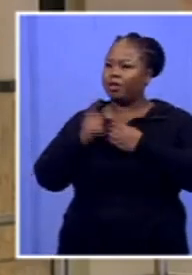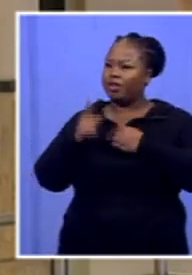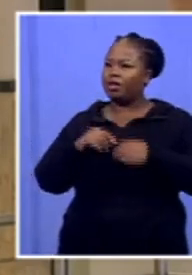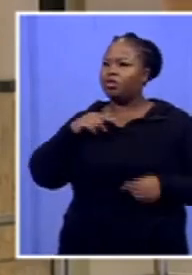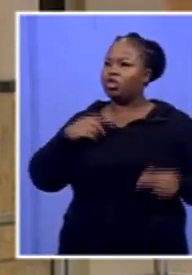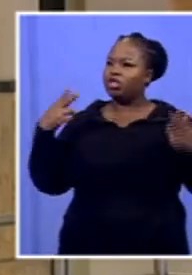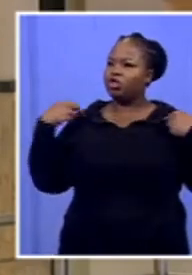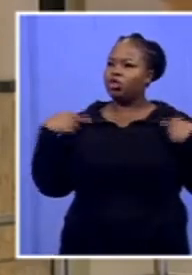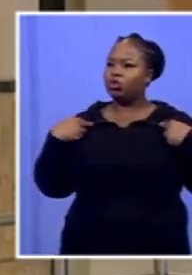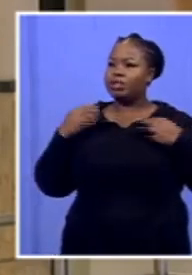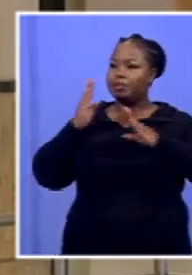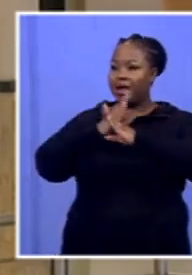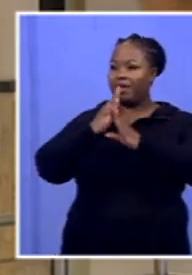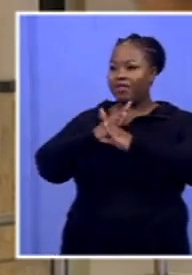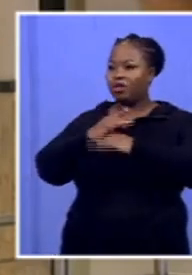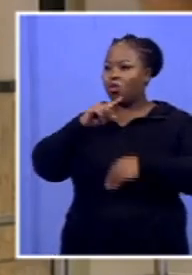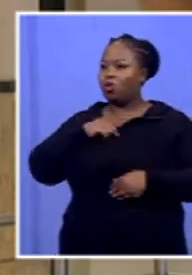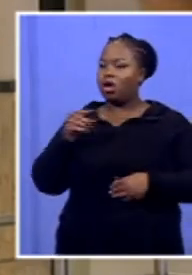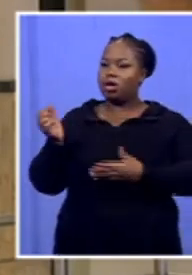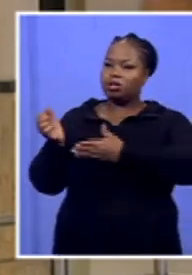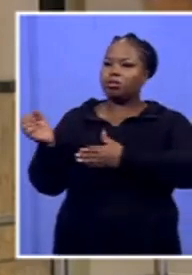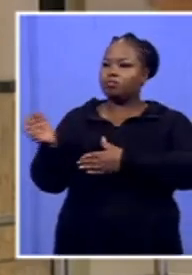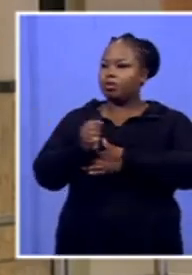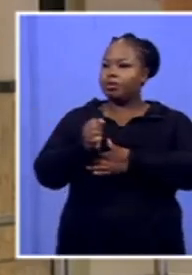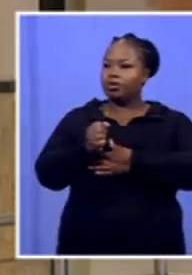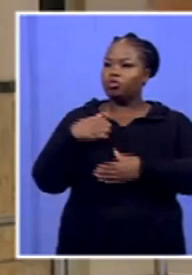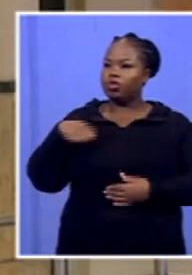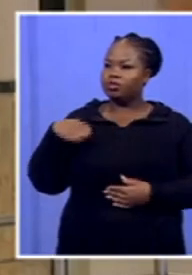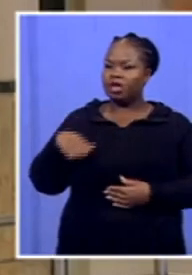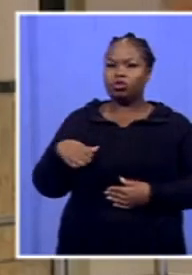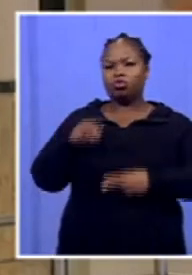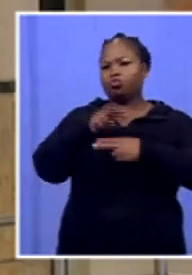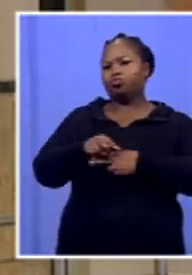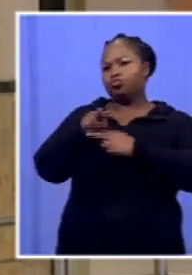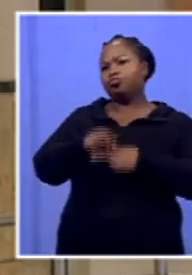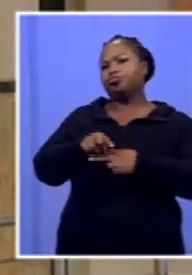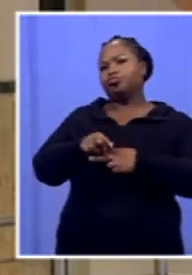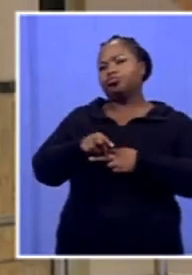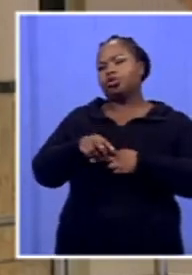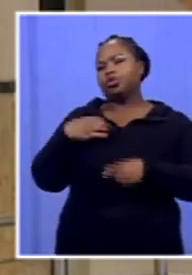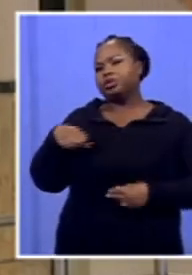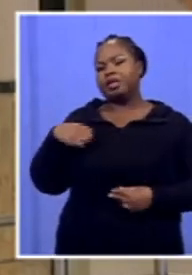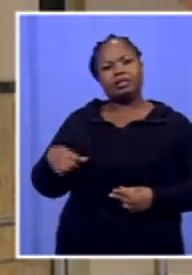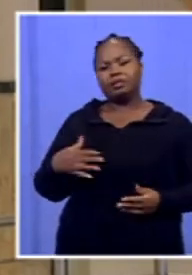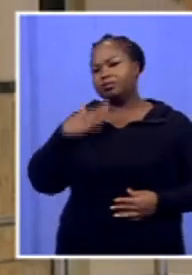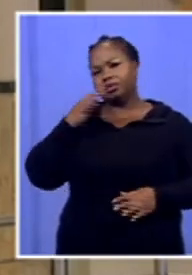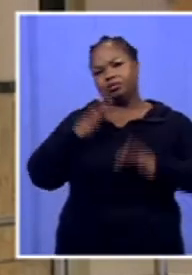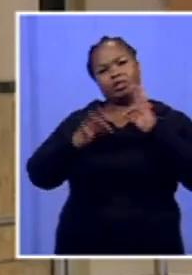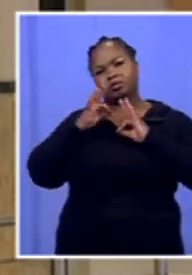security guards, private security guards, being brought to the municipality to guard the municipality? Just take